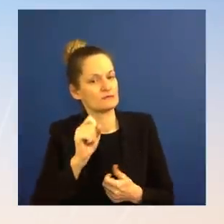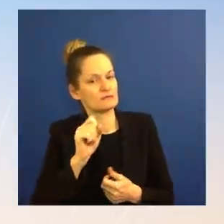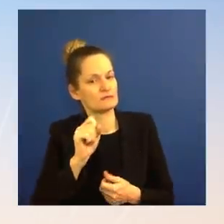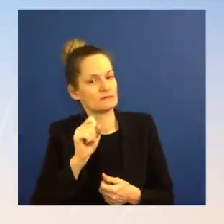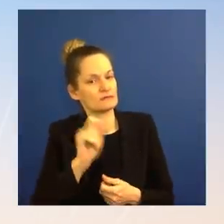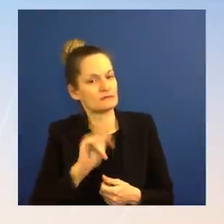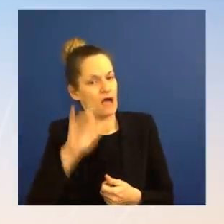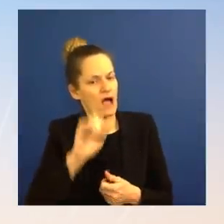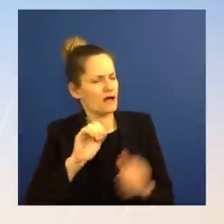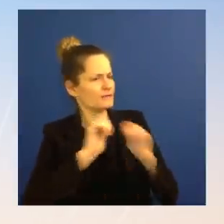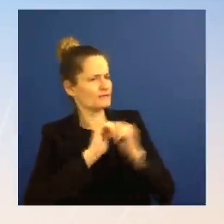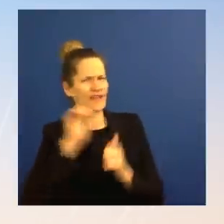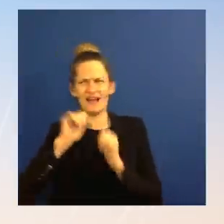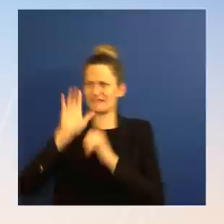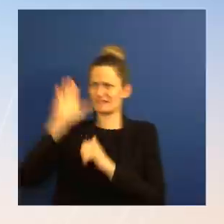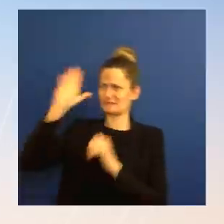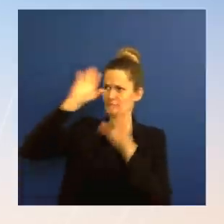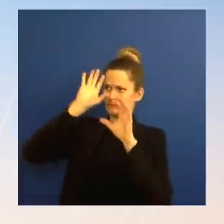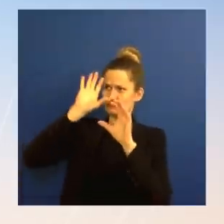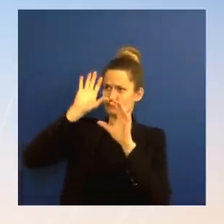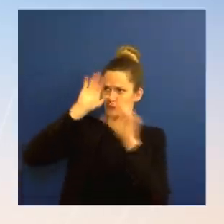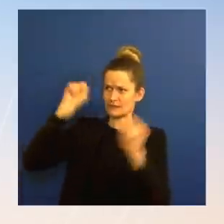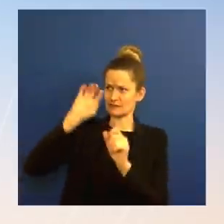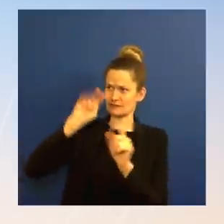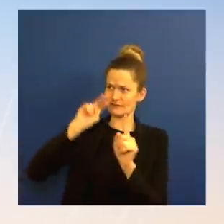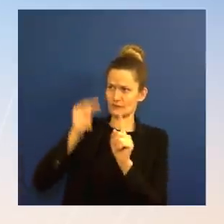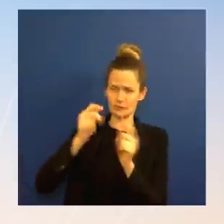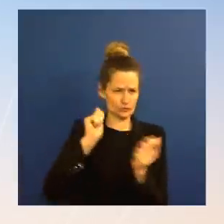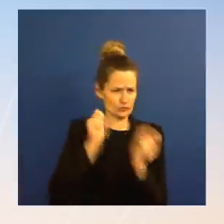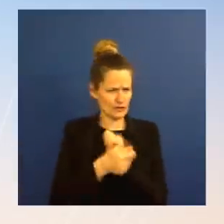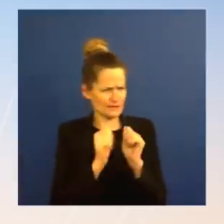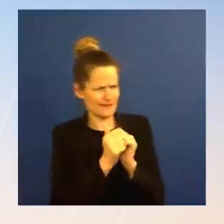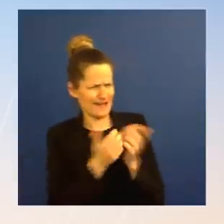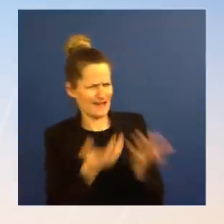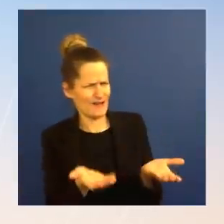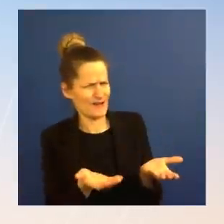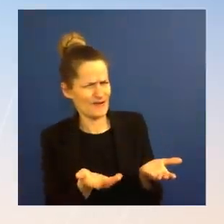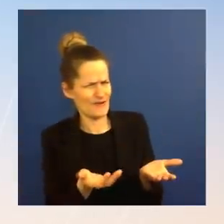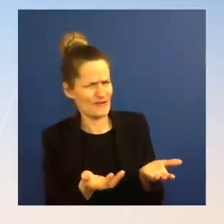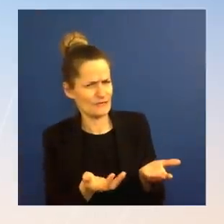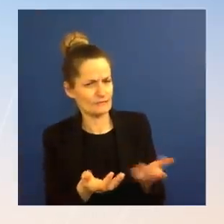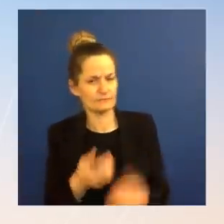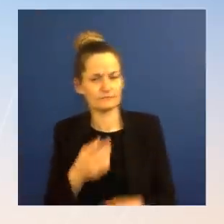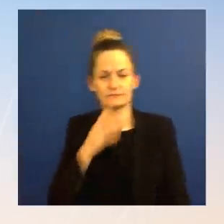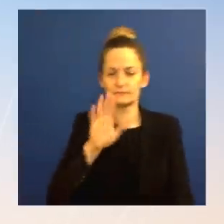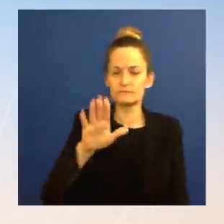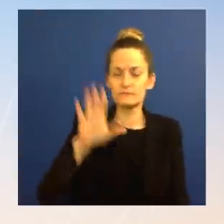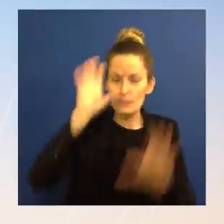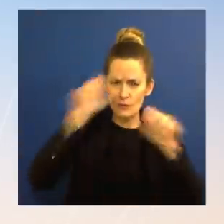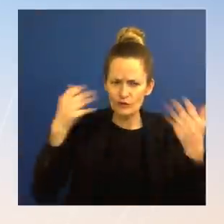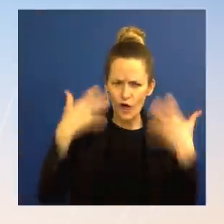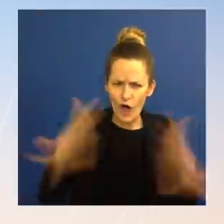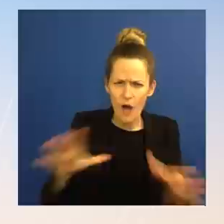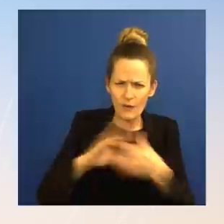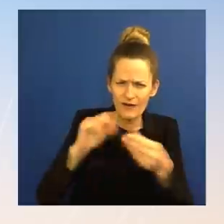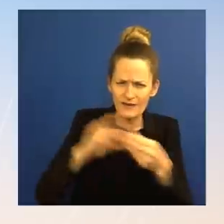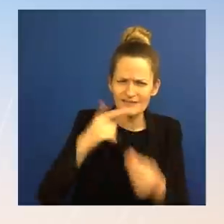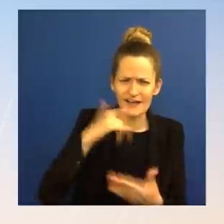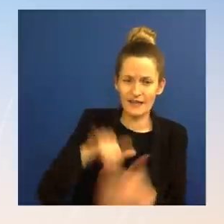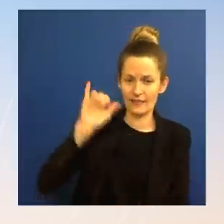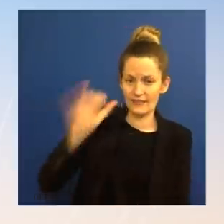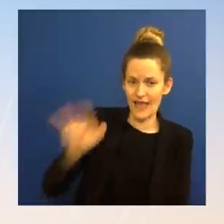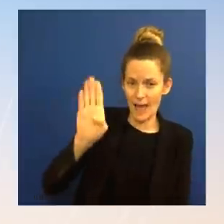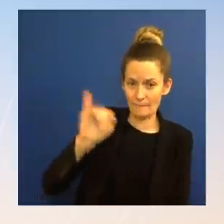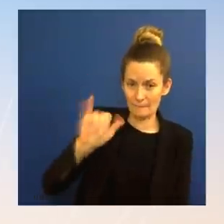like this, a bill that would discriminate against families, against kids, put these kids in a position